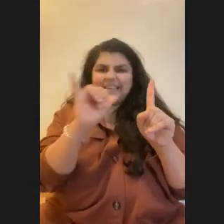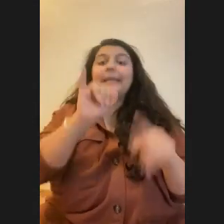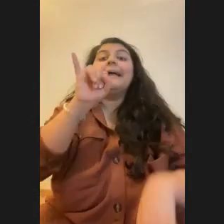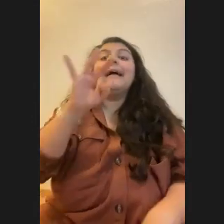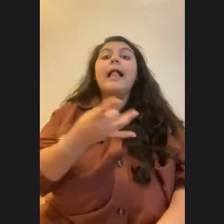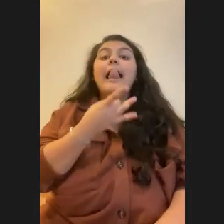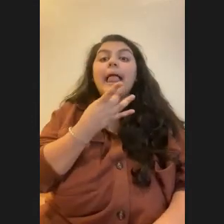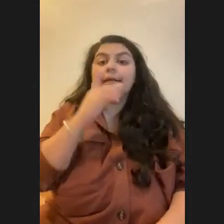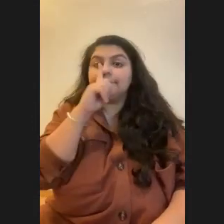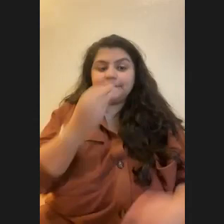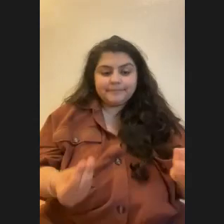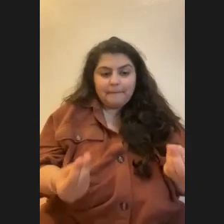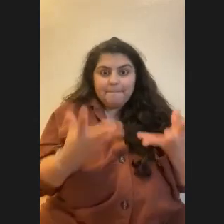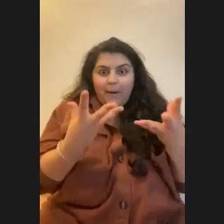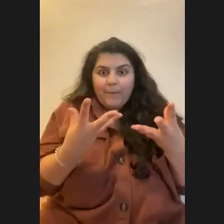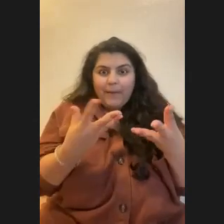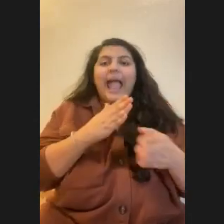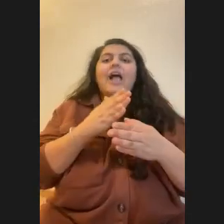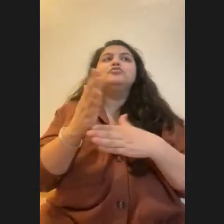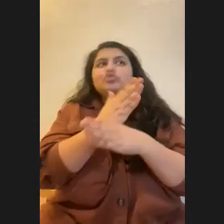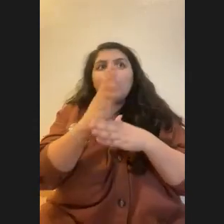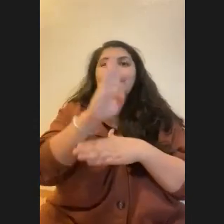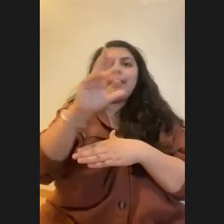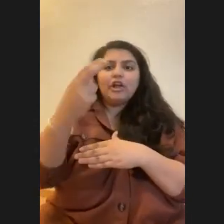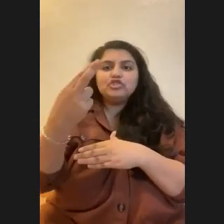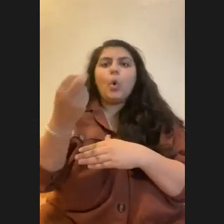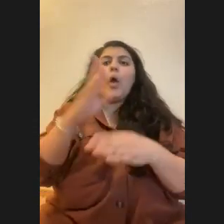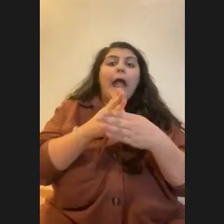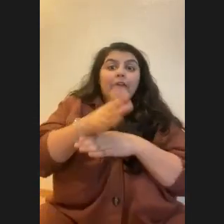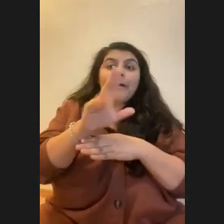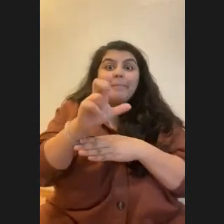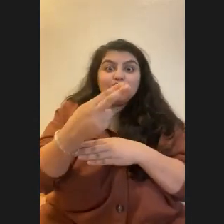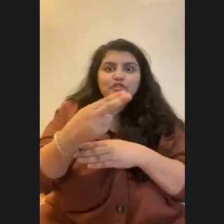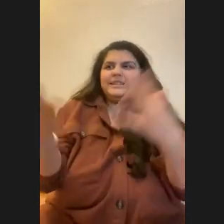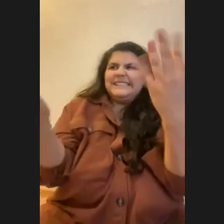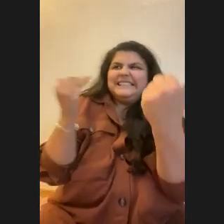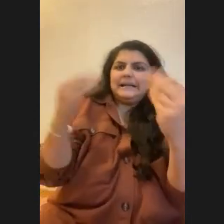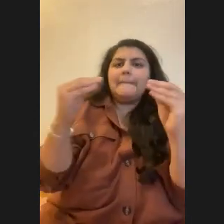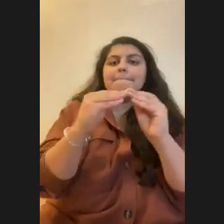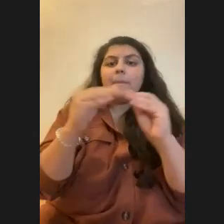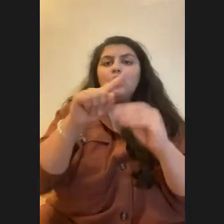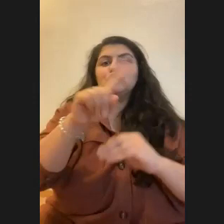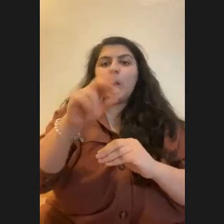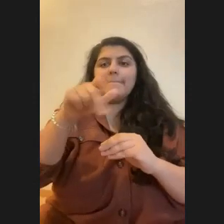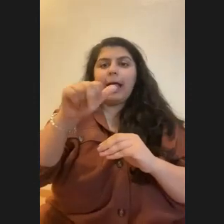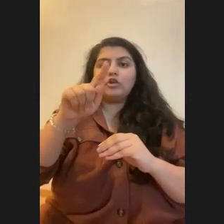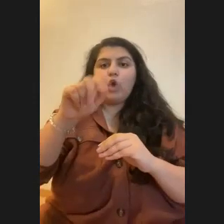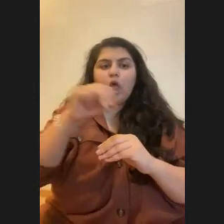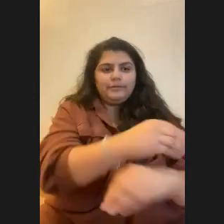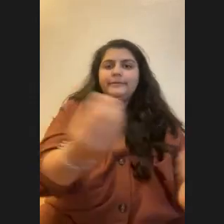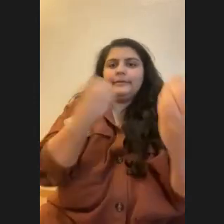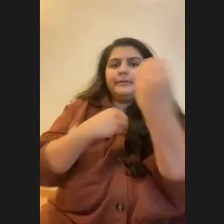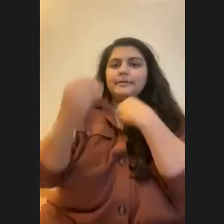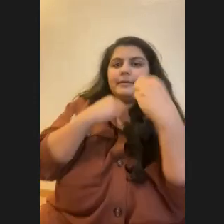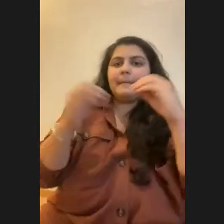coral following bleaching events or during bleaching events, we can increase the concentration of zooplankton around the coral and that'll help them eat more because there'll be more